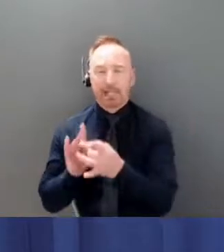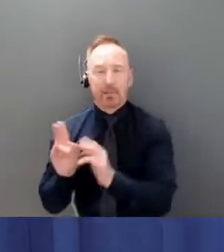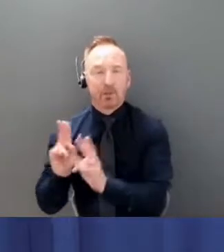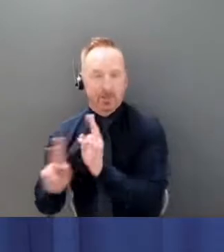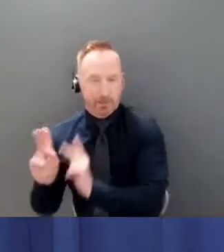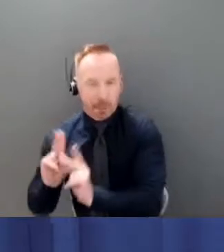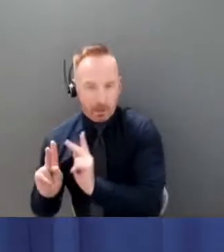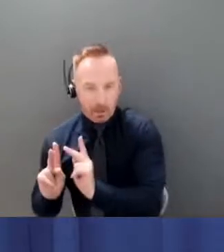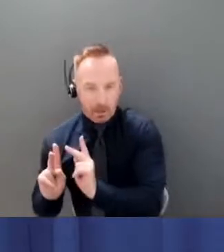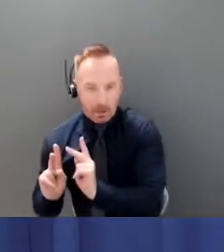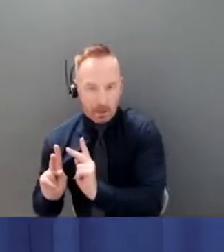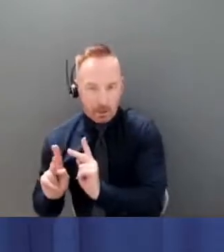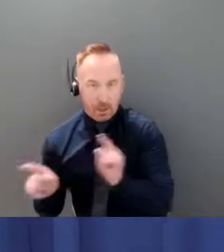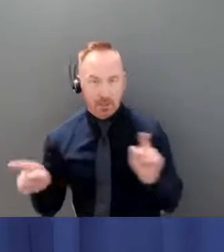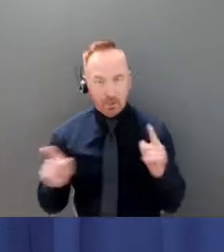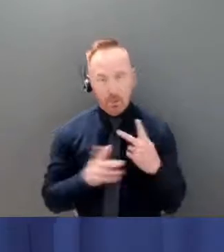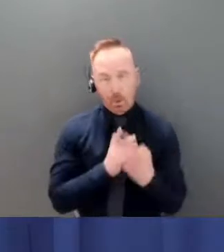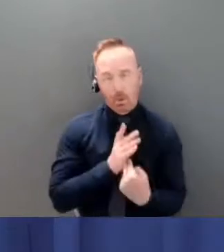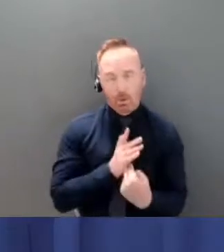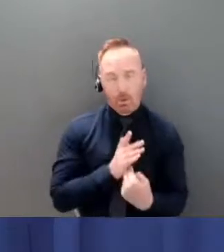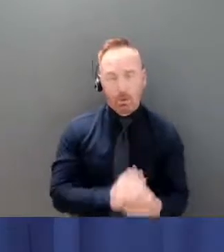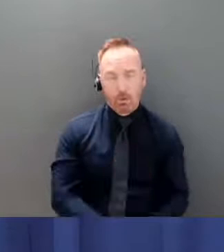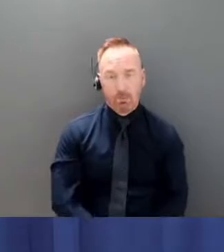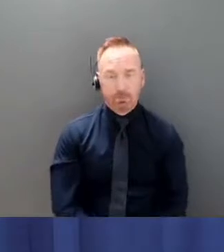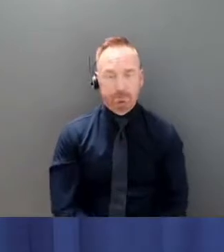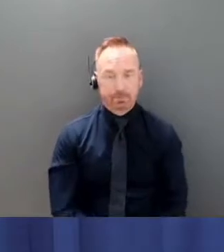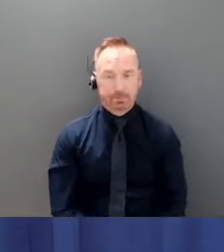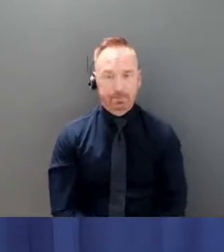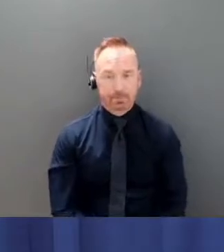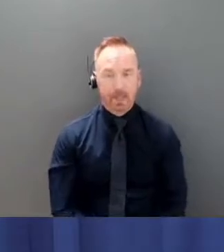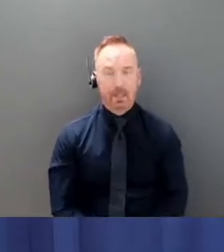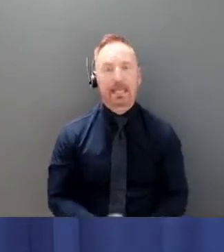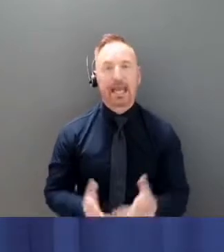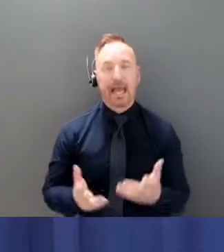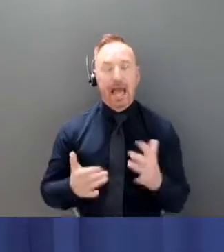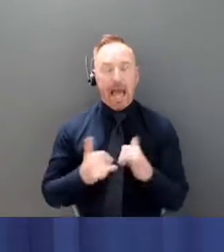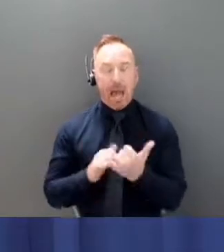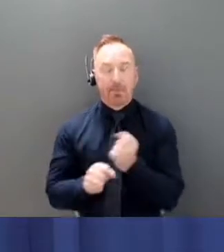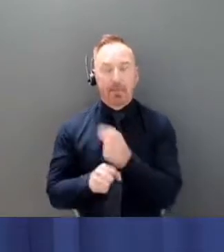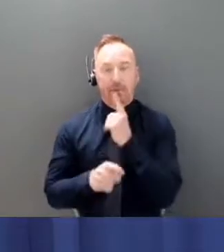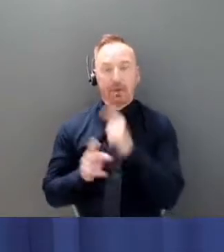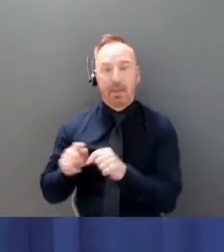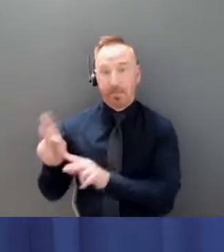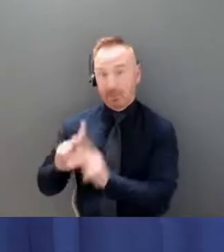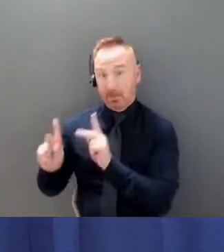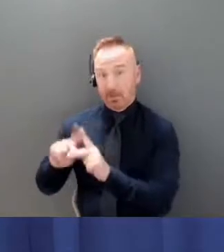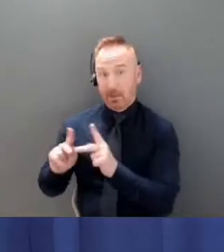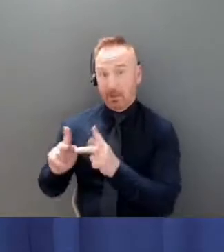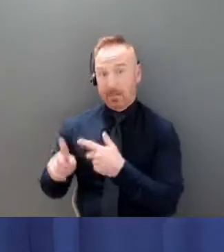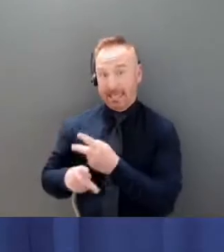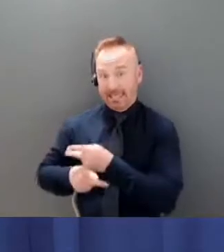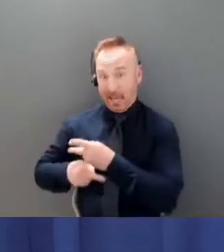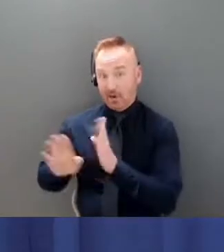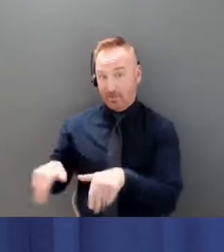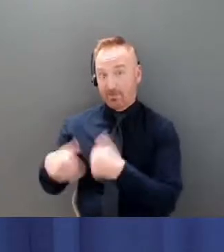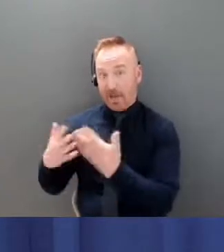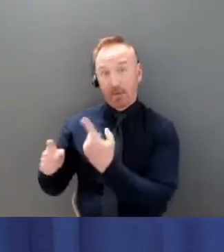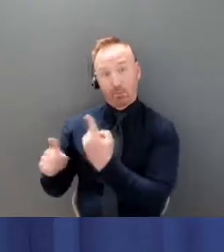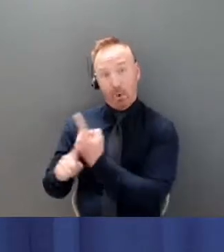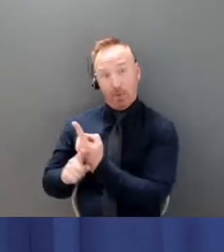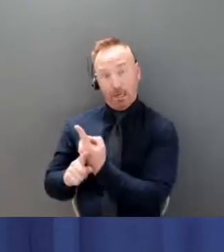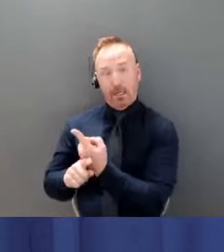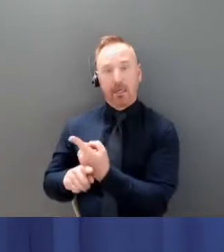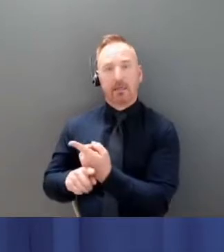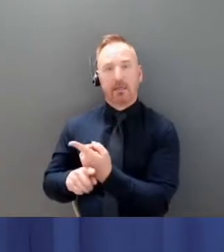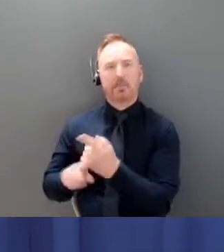are are um are taken care of appropriately and at the same time maintained in in